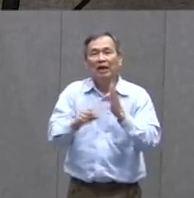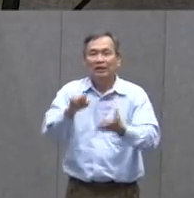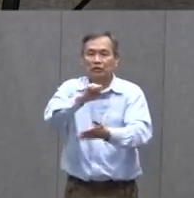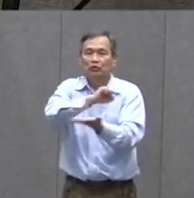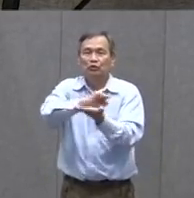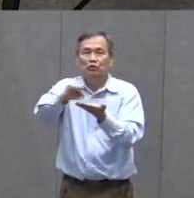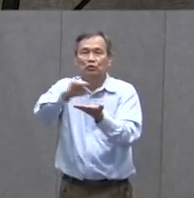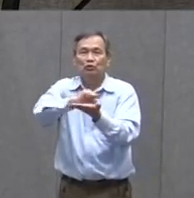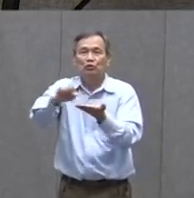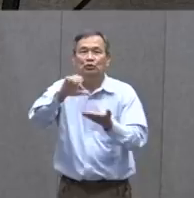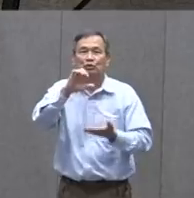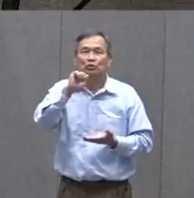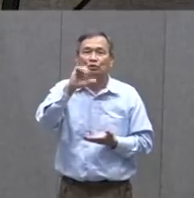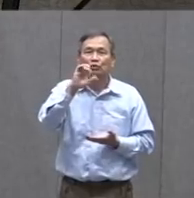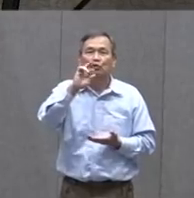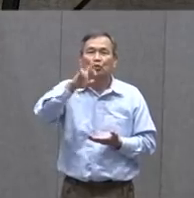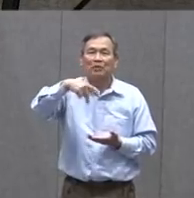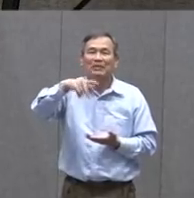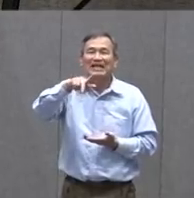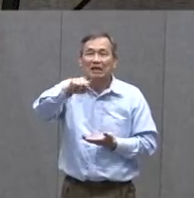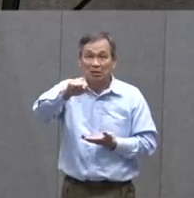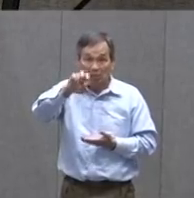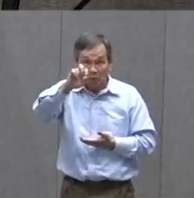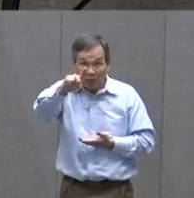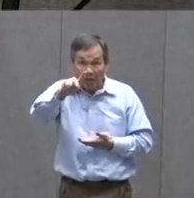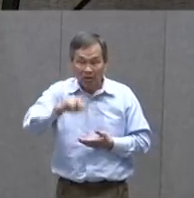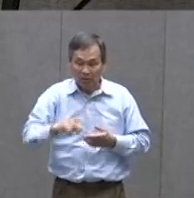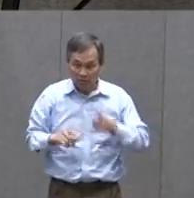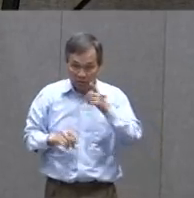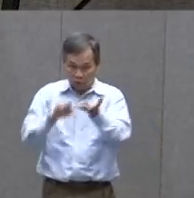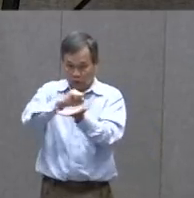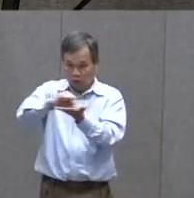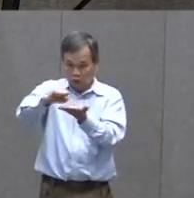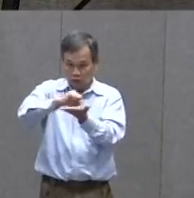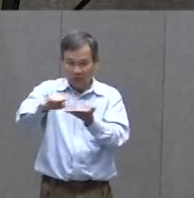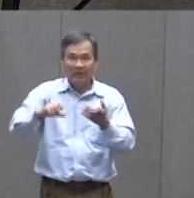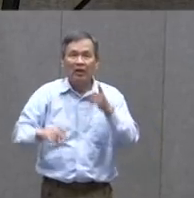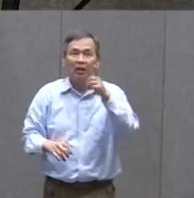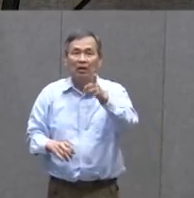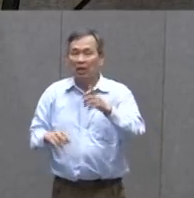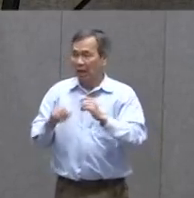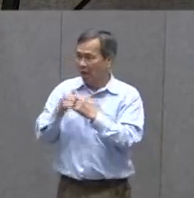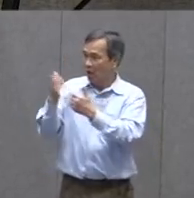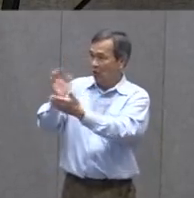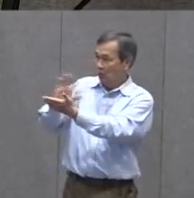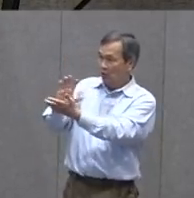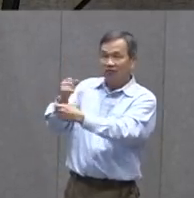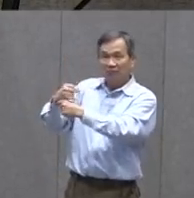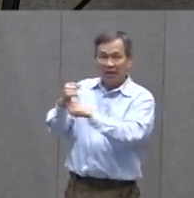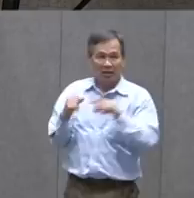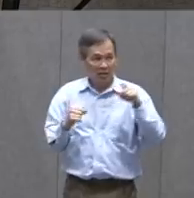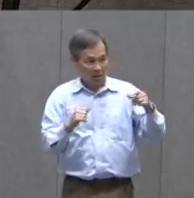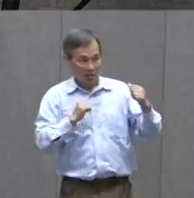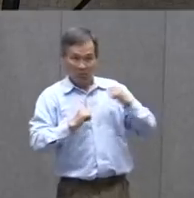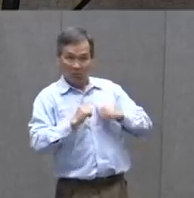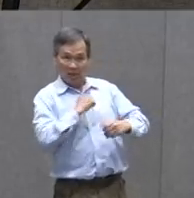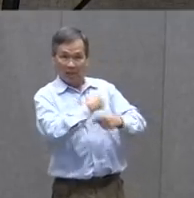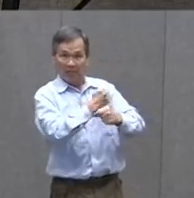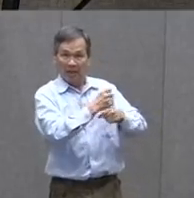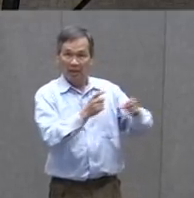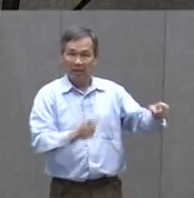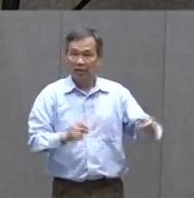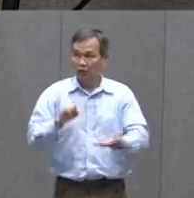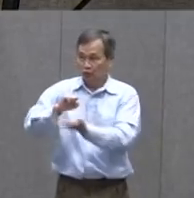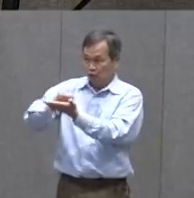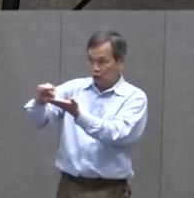And if you've ever read anything About how movies are made Or how plays are made A